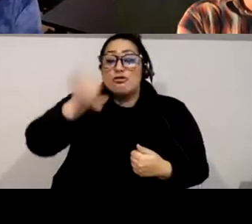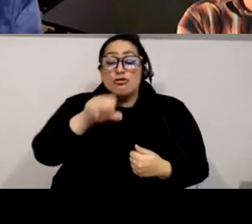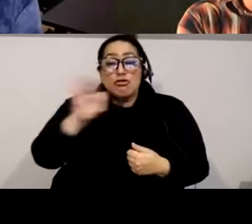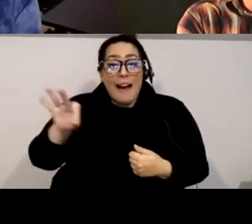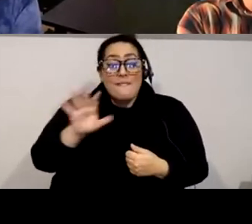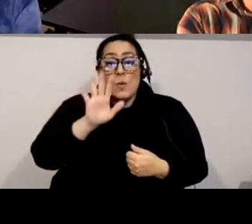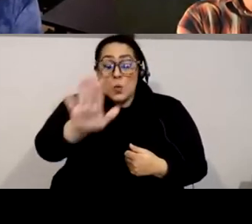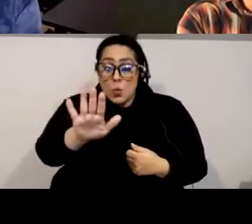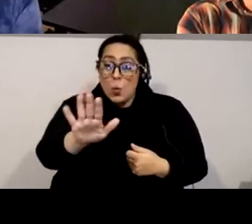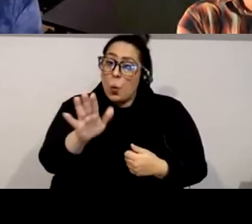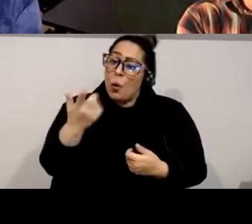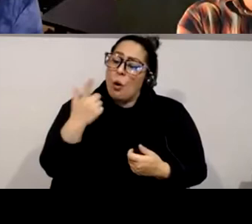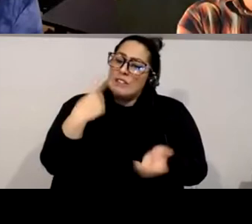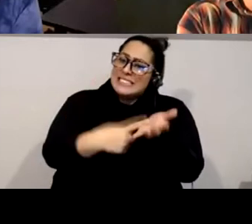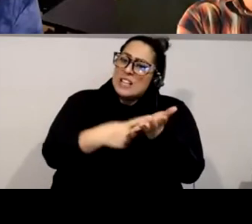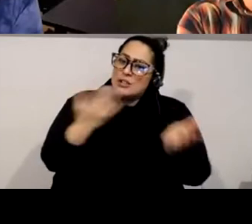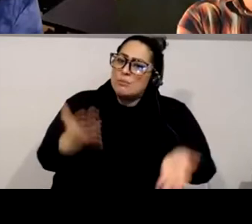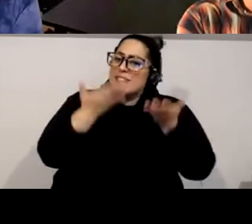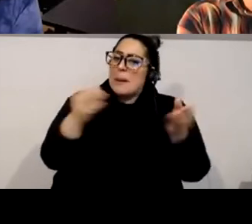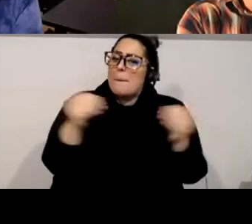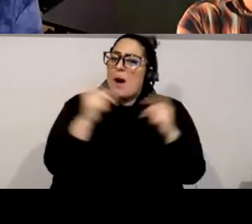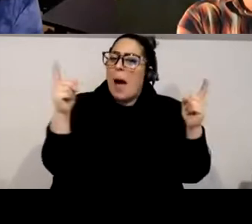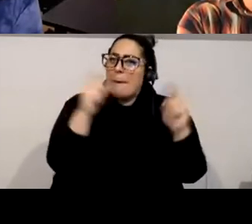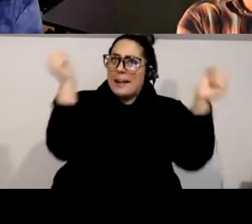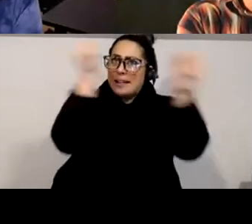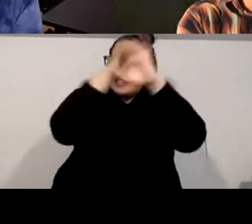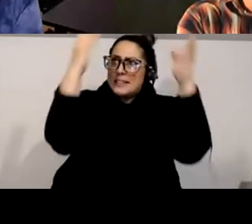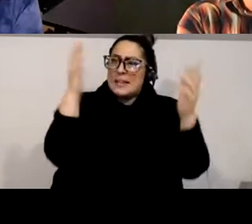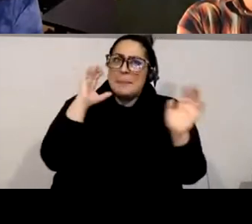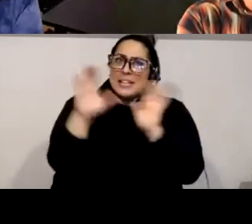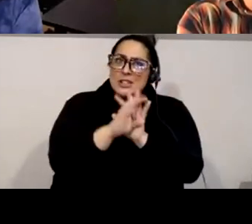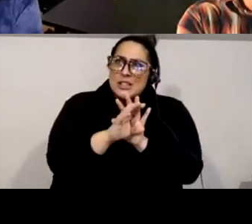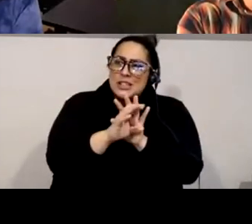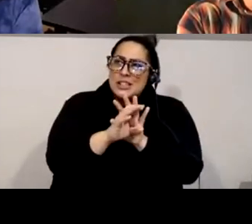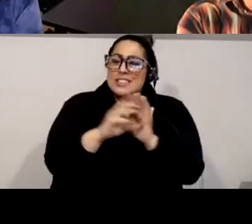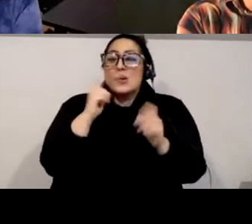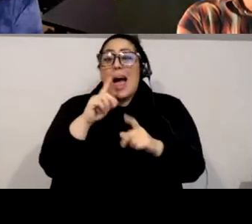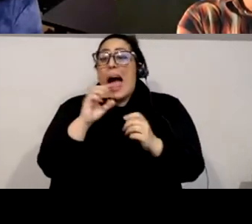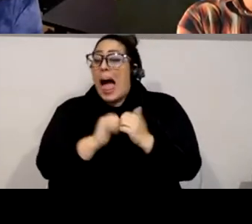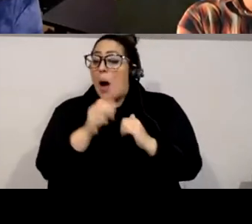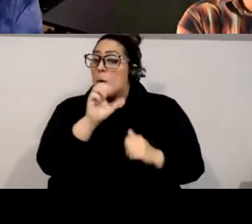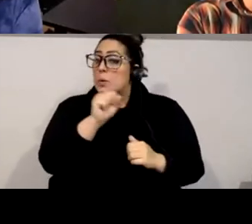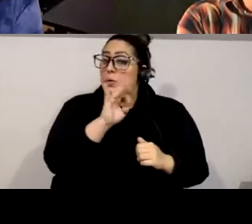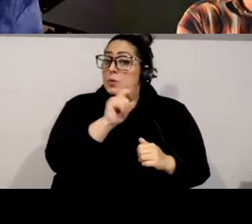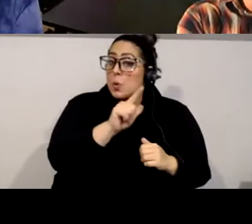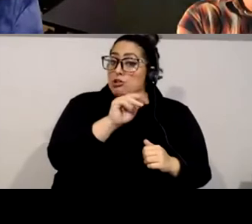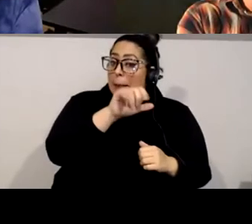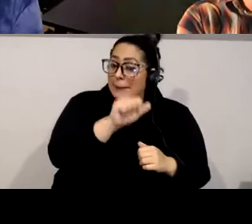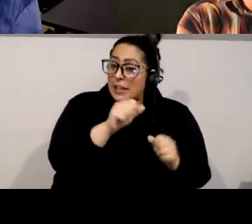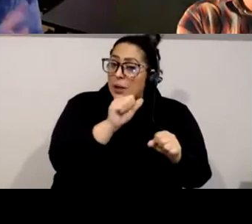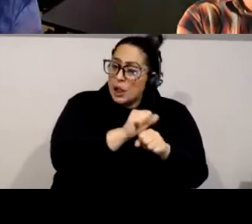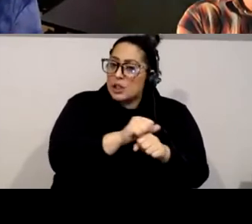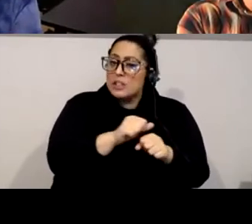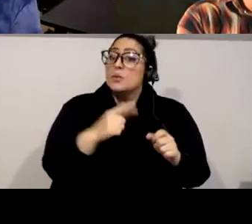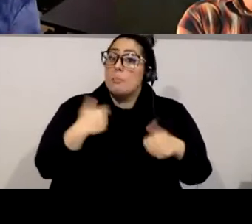know complicated picture but the way the media sort of works and social media and all these sort of different conversations they do get reduced so how